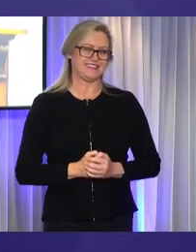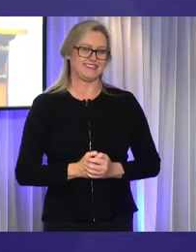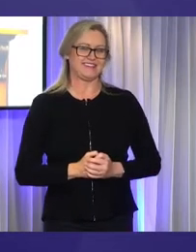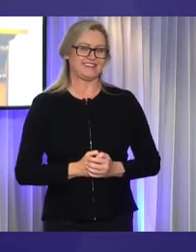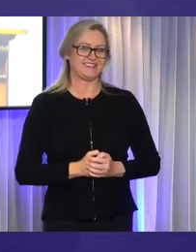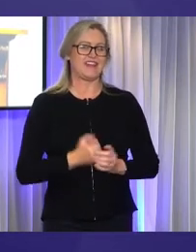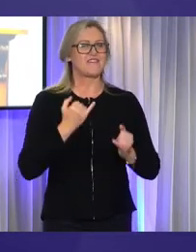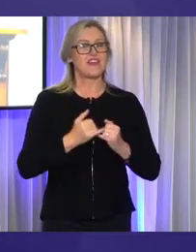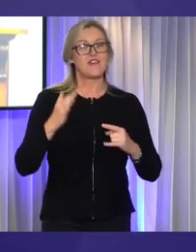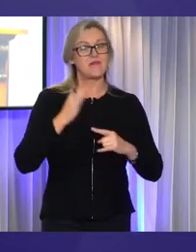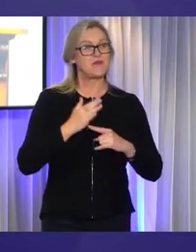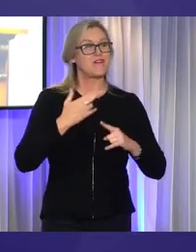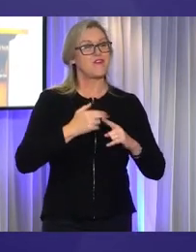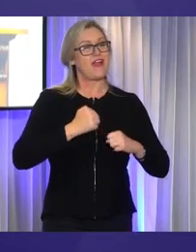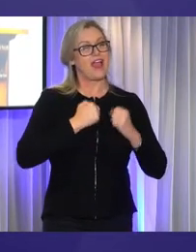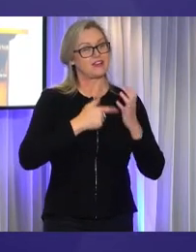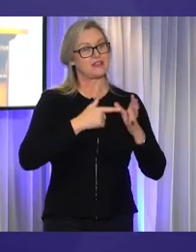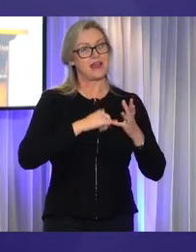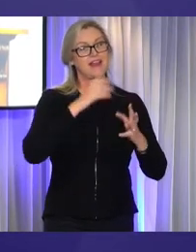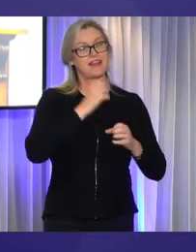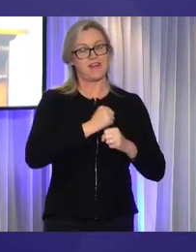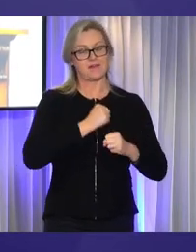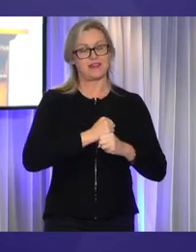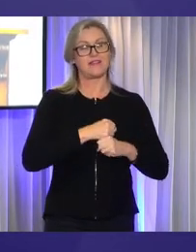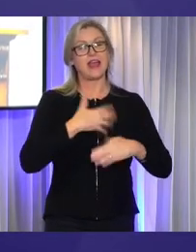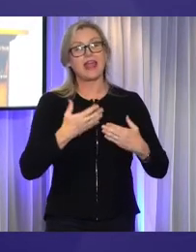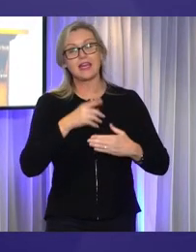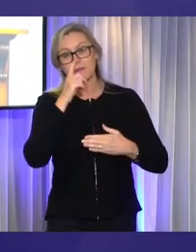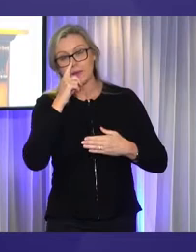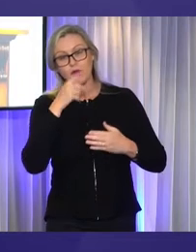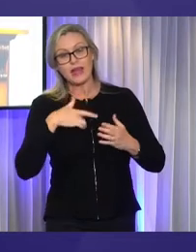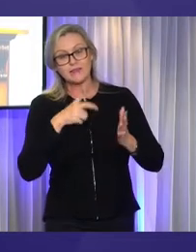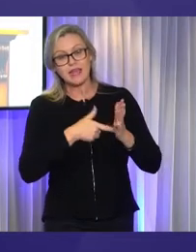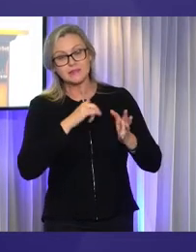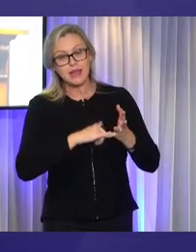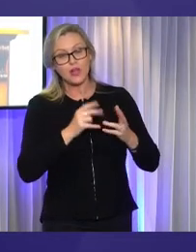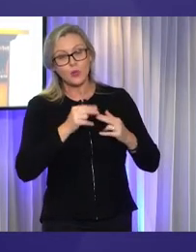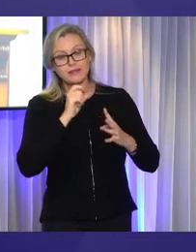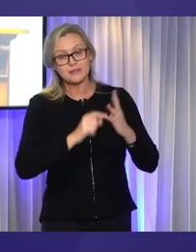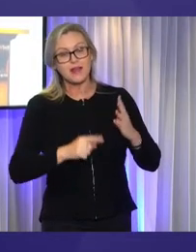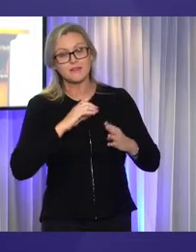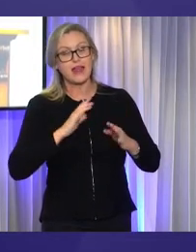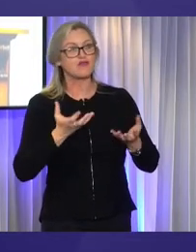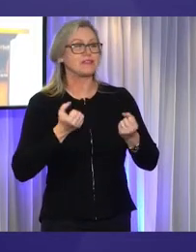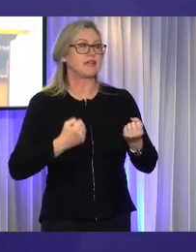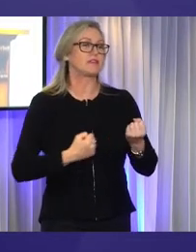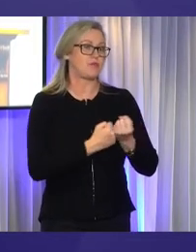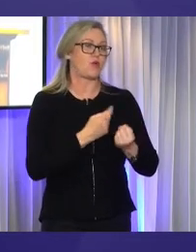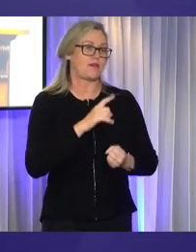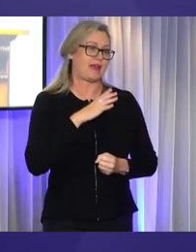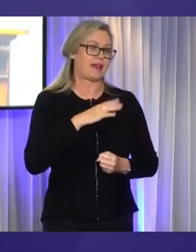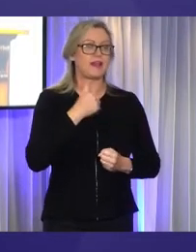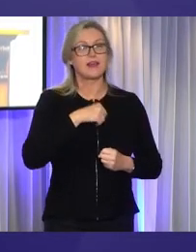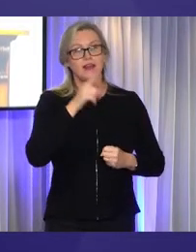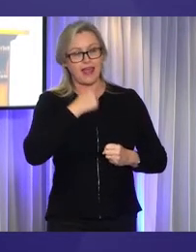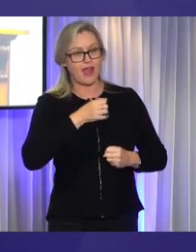important to the Tasmanian Government that Tasmanians with disability receive the support that they need so we can be a fully accessible